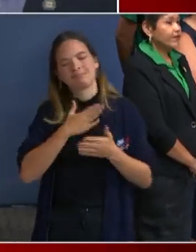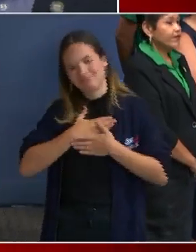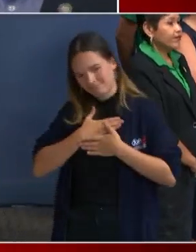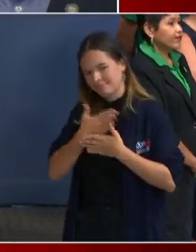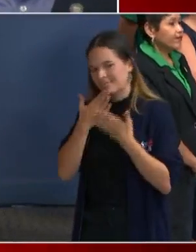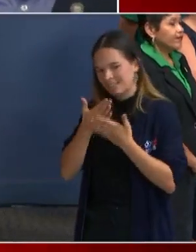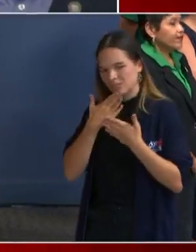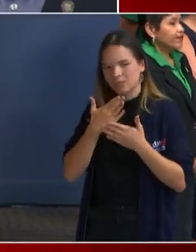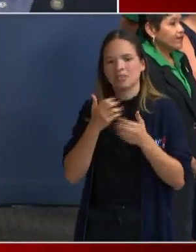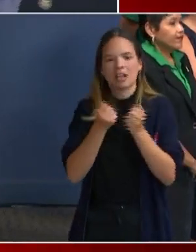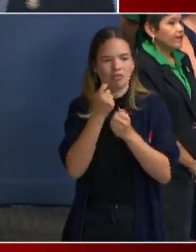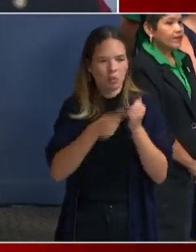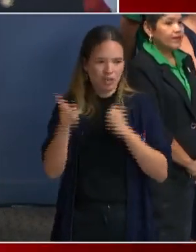you, everybody. Thank you. Thank you.